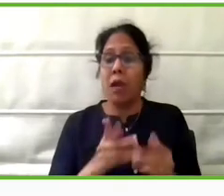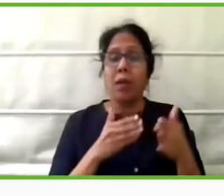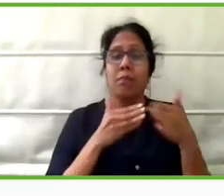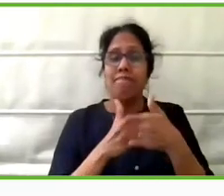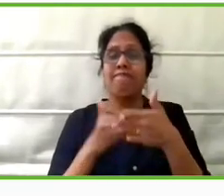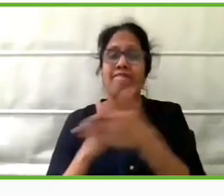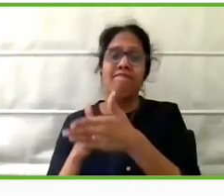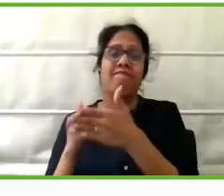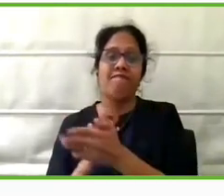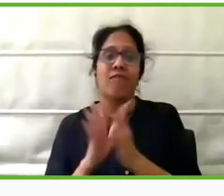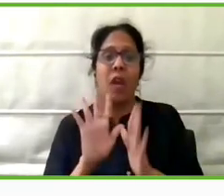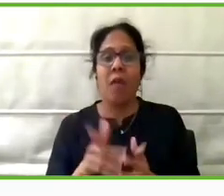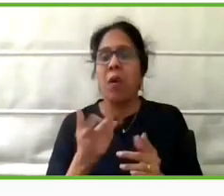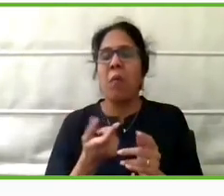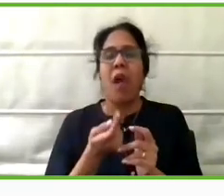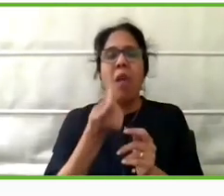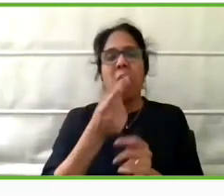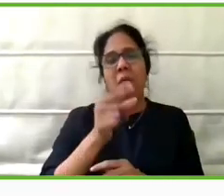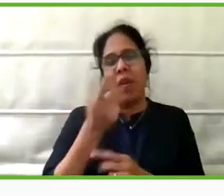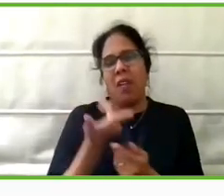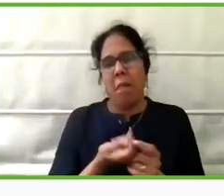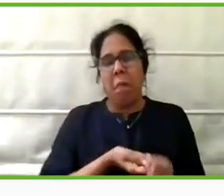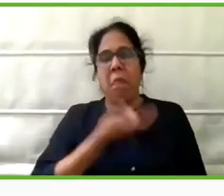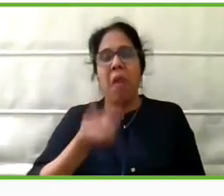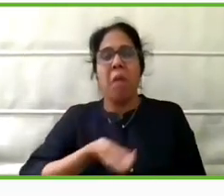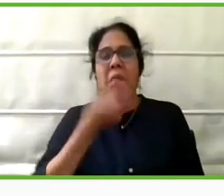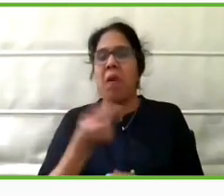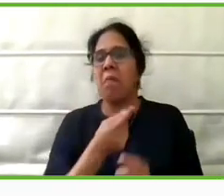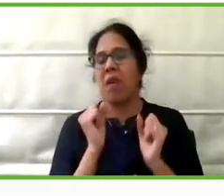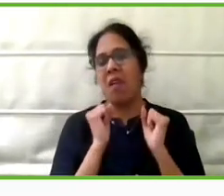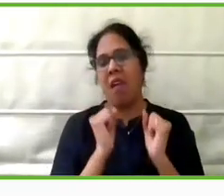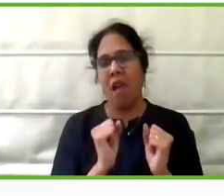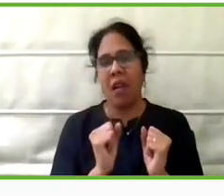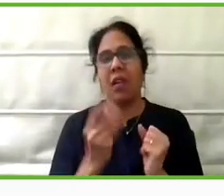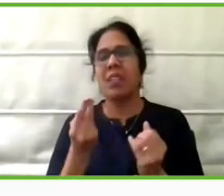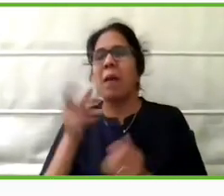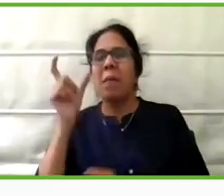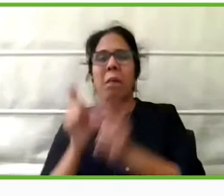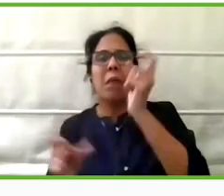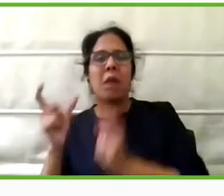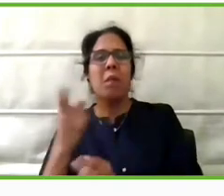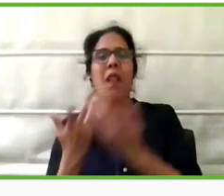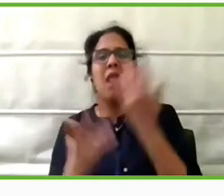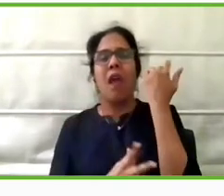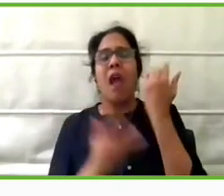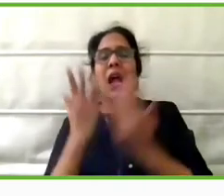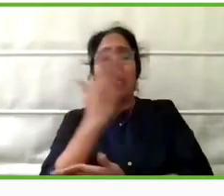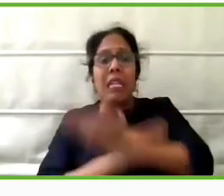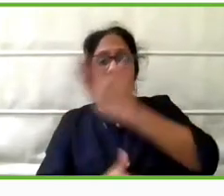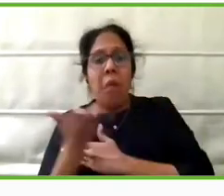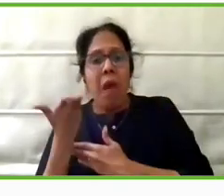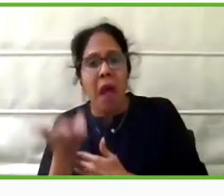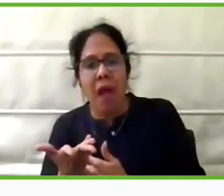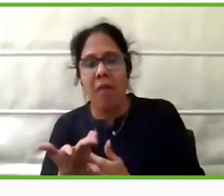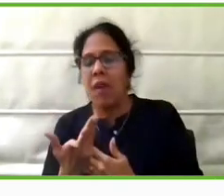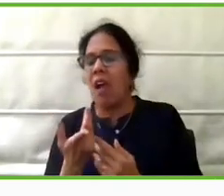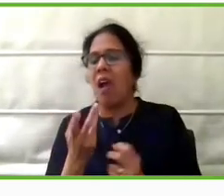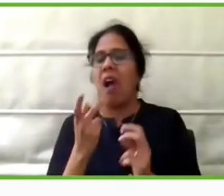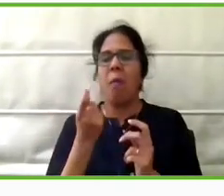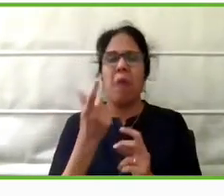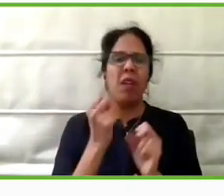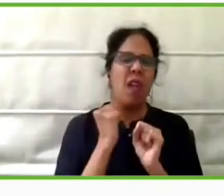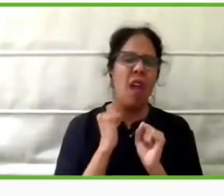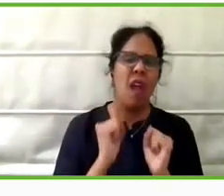Affordability is number one because many people are disadvantaged once they have a disability and so the economics